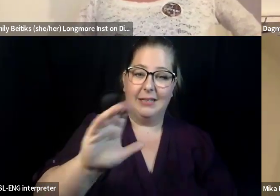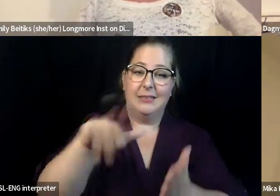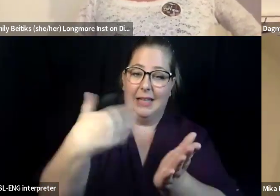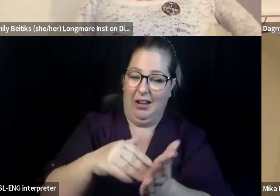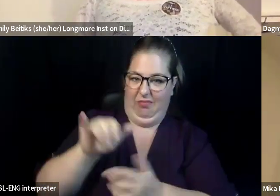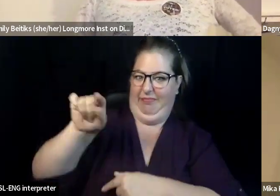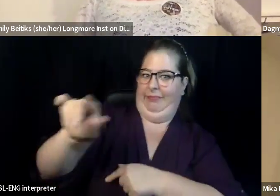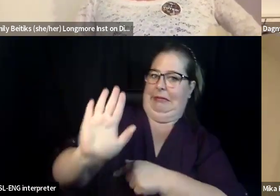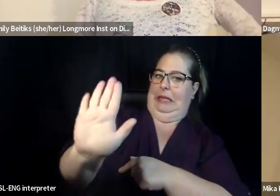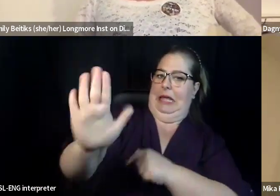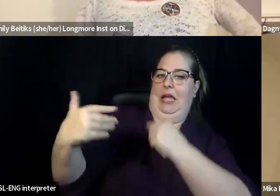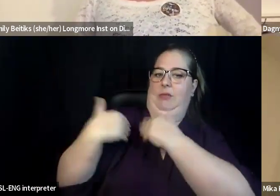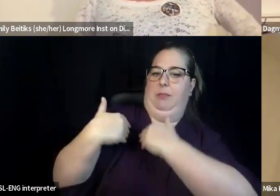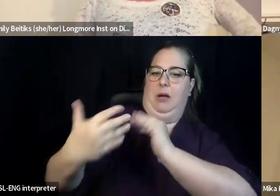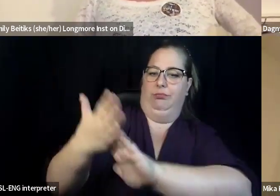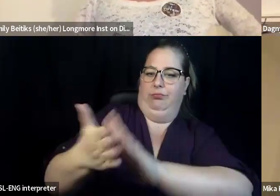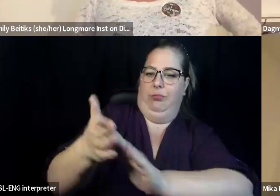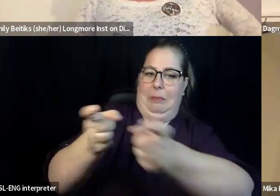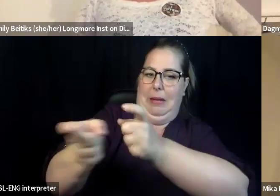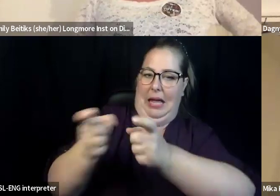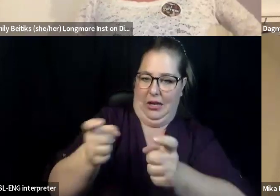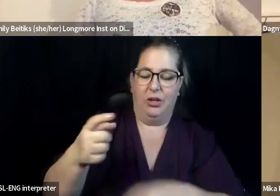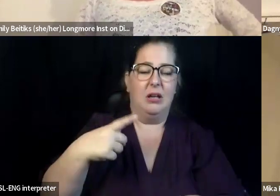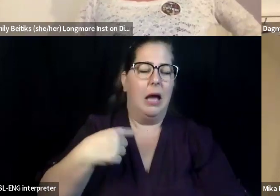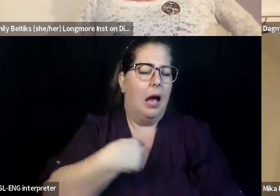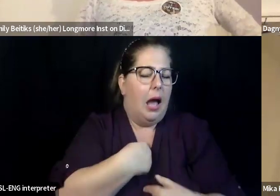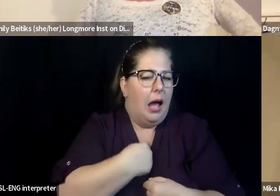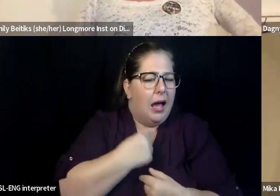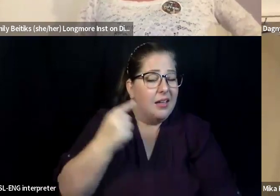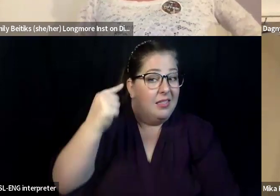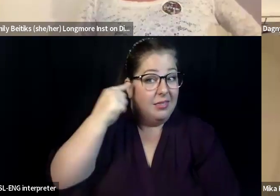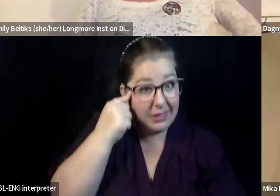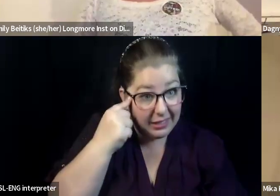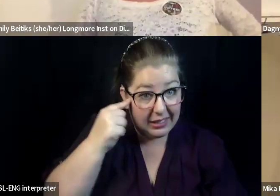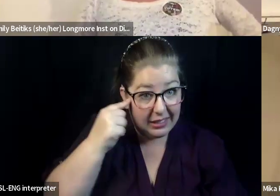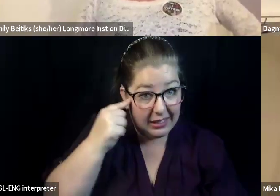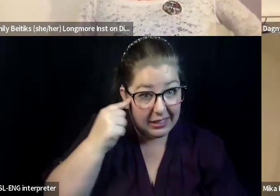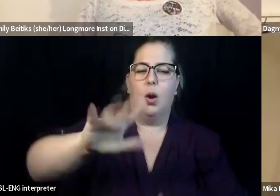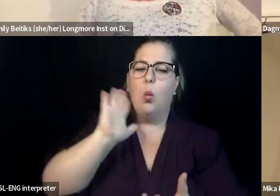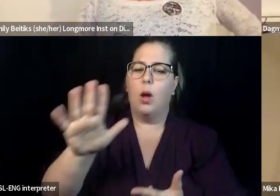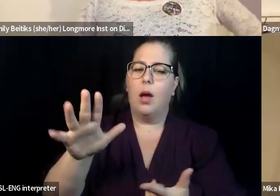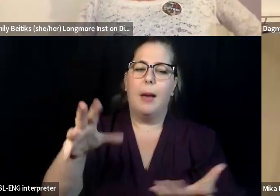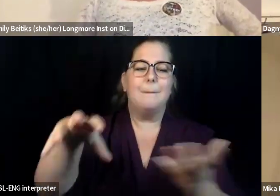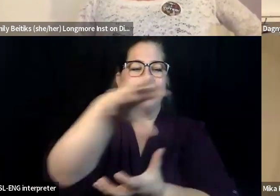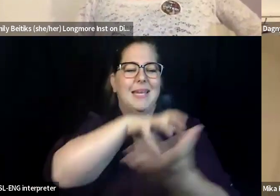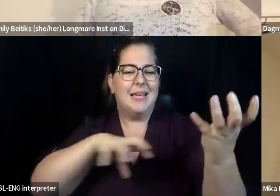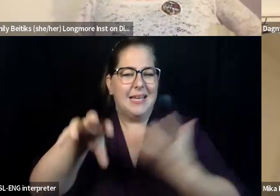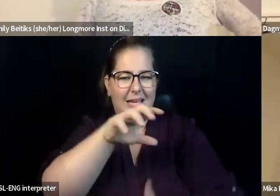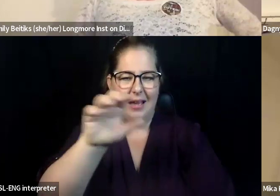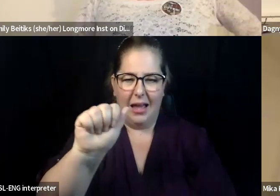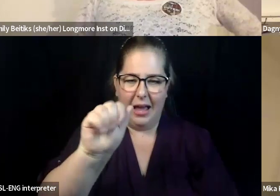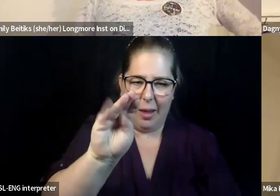80%. And, um, and I also think 20% of the units are being reserved for disabled people.